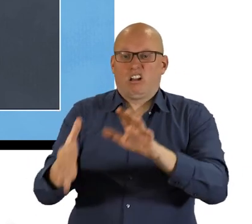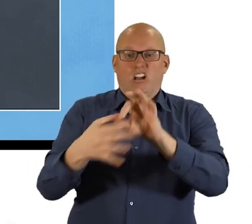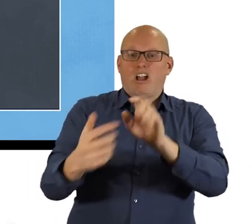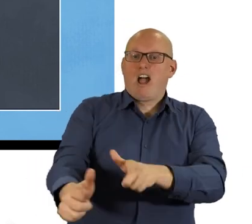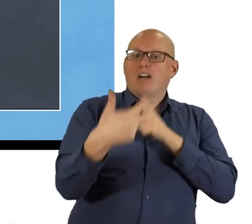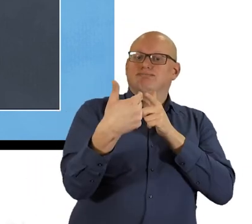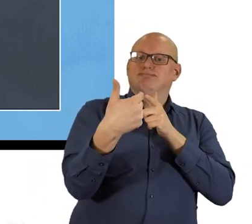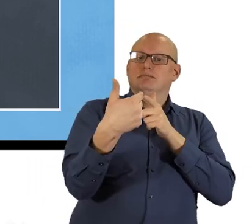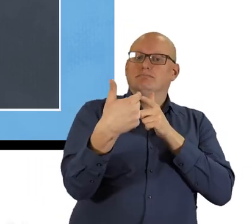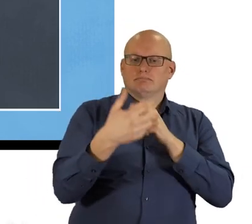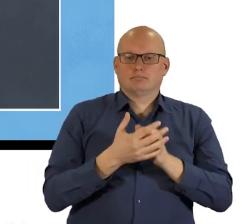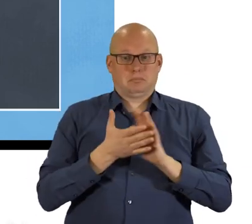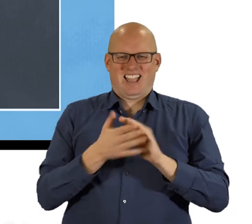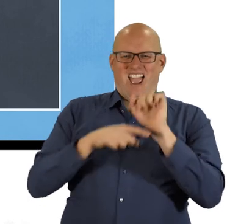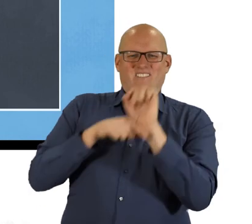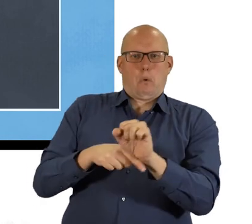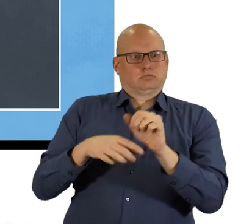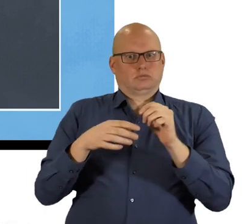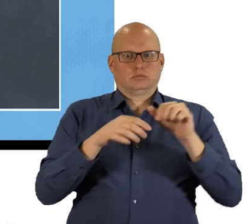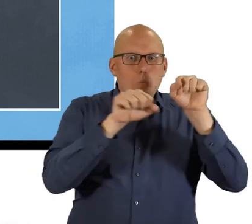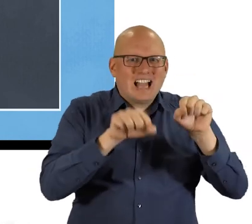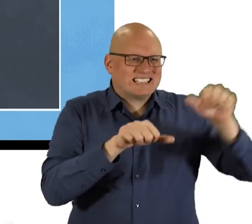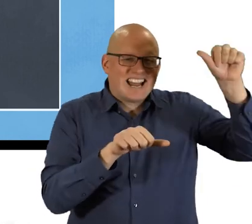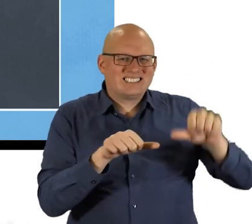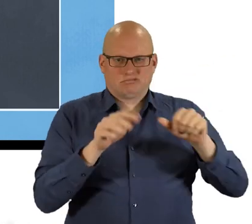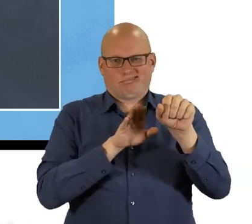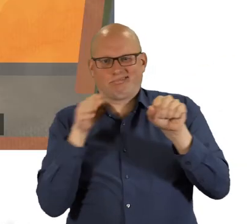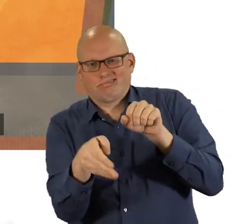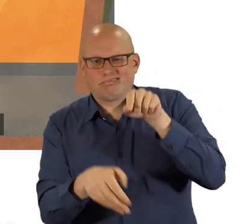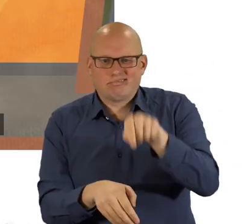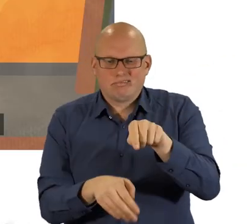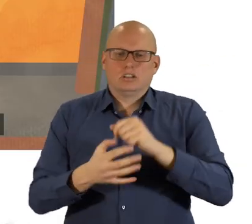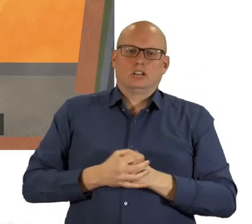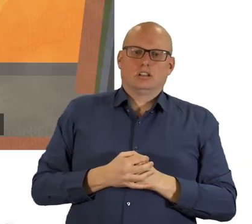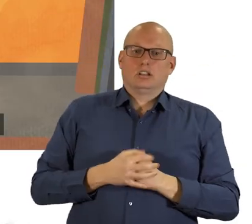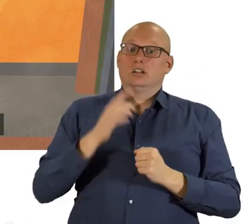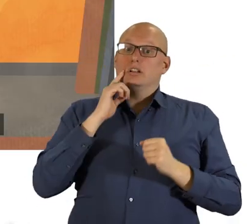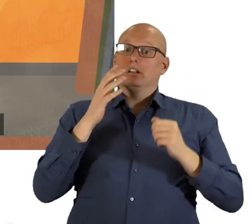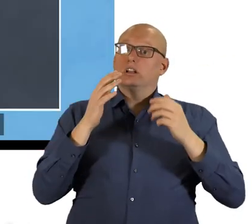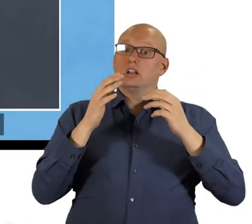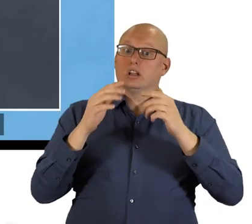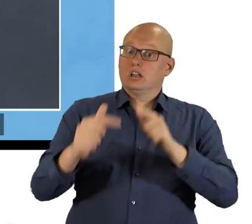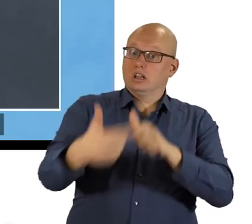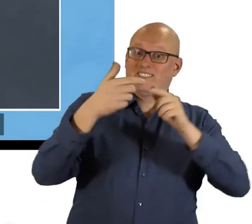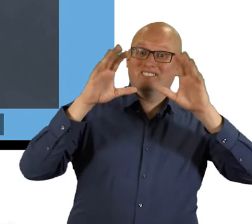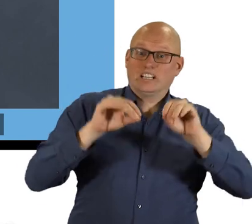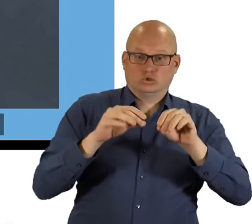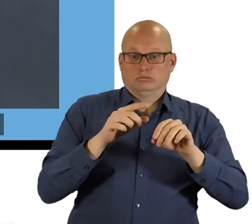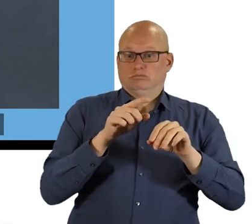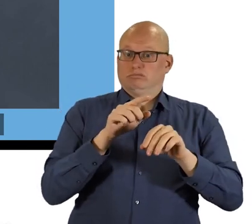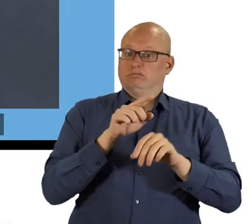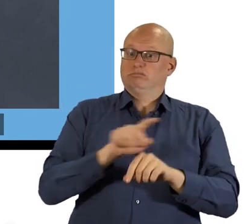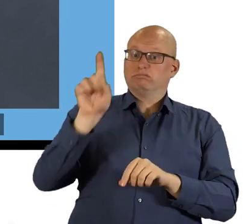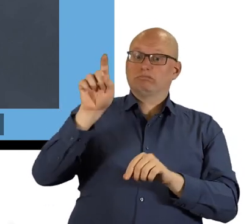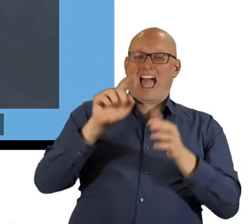video call with you, bypassing the normal waiting area. At the end of the session, click the End Call button.